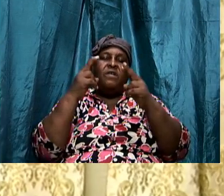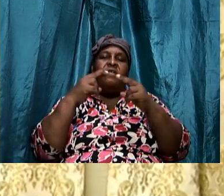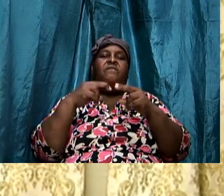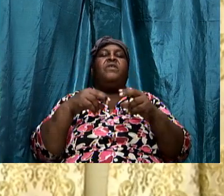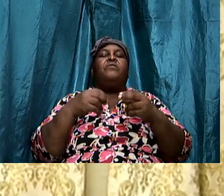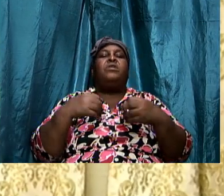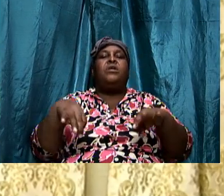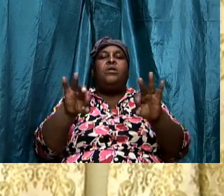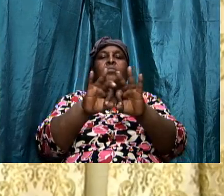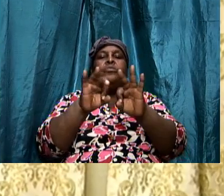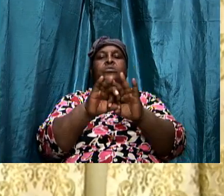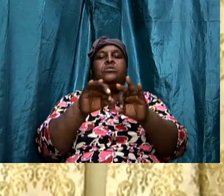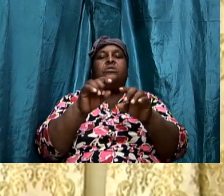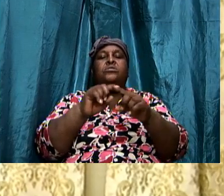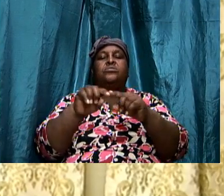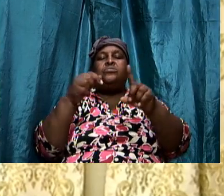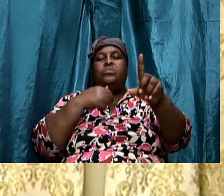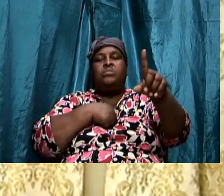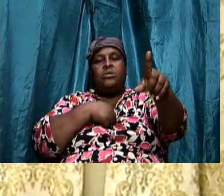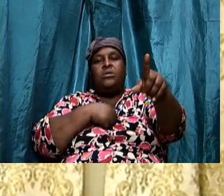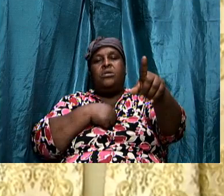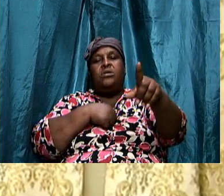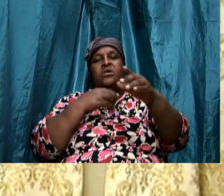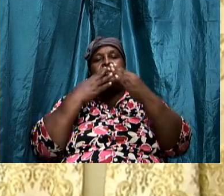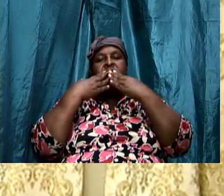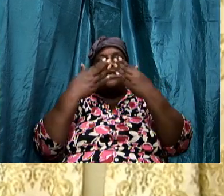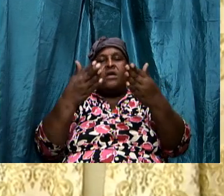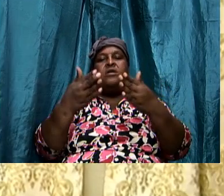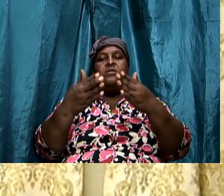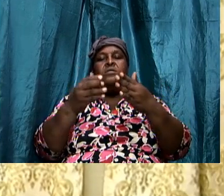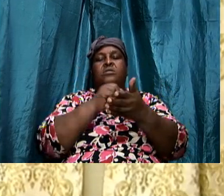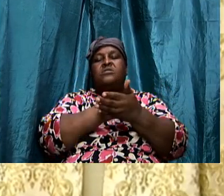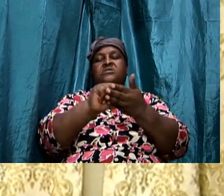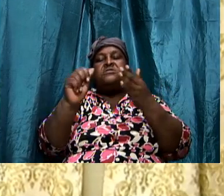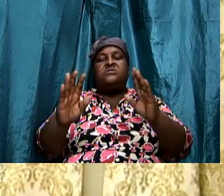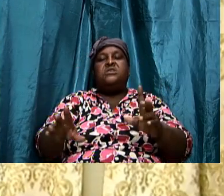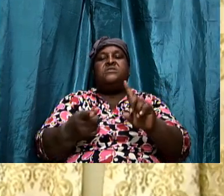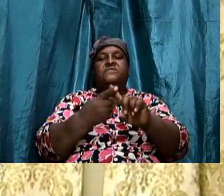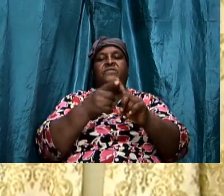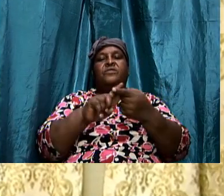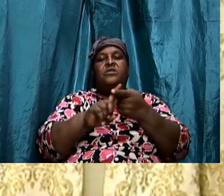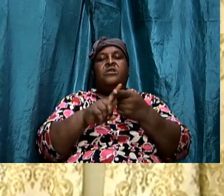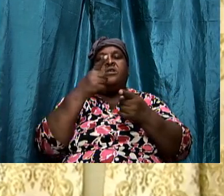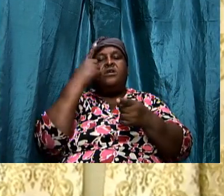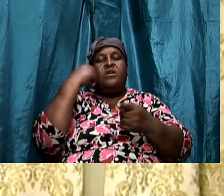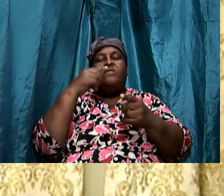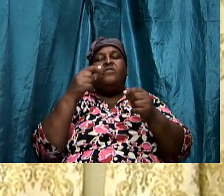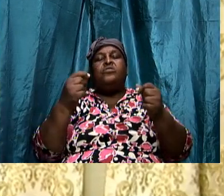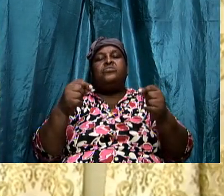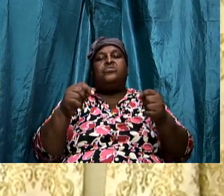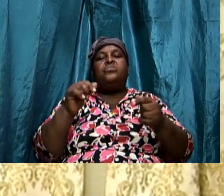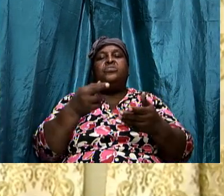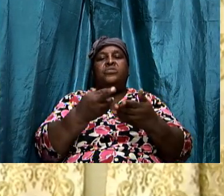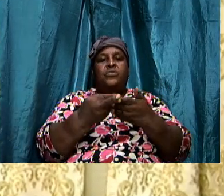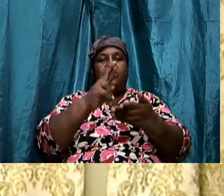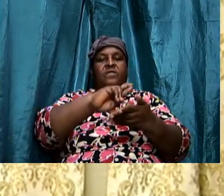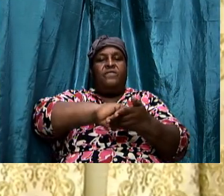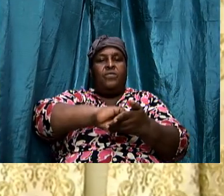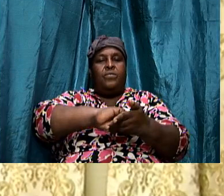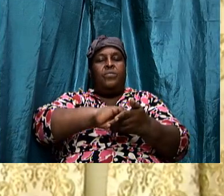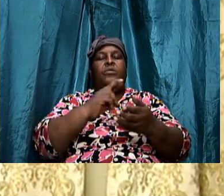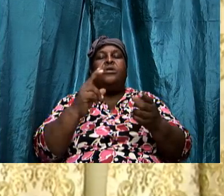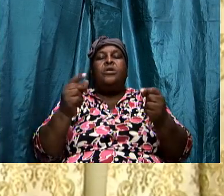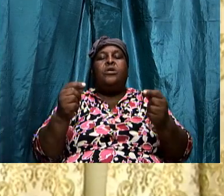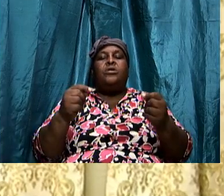And I thank you, saints, friends, for doing that review. And do it quickly.